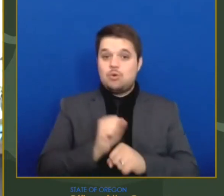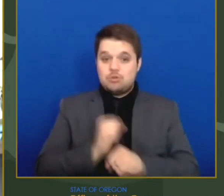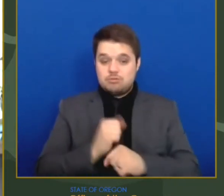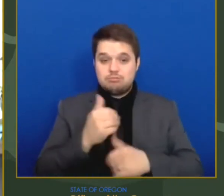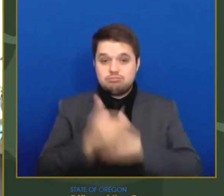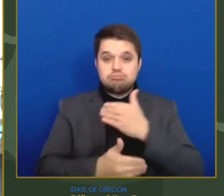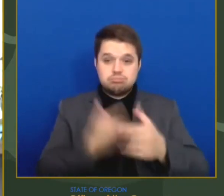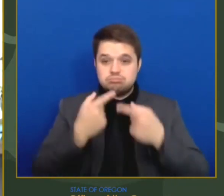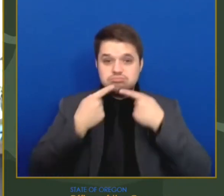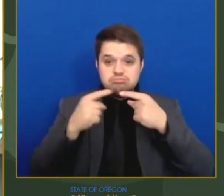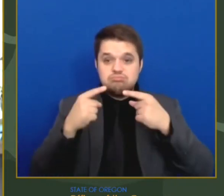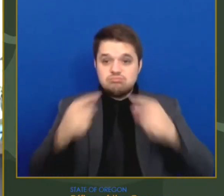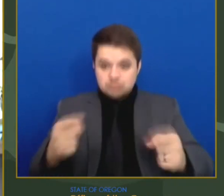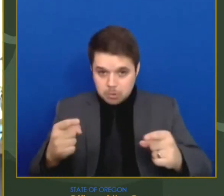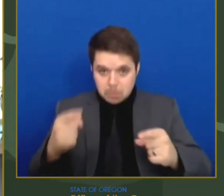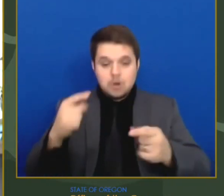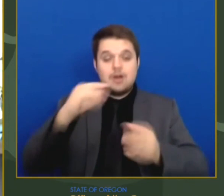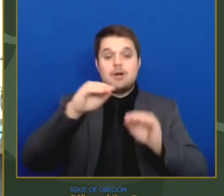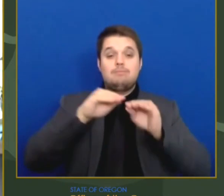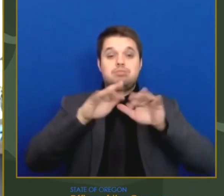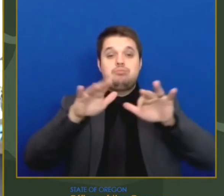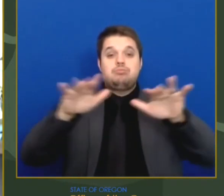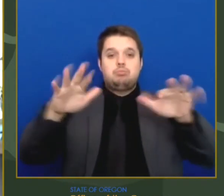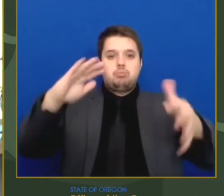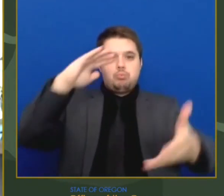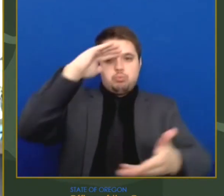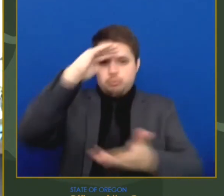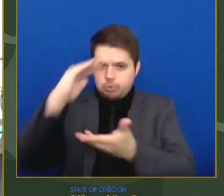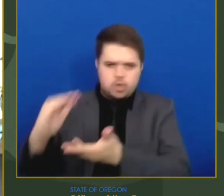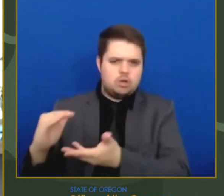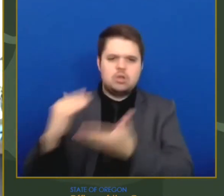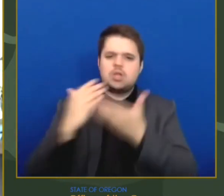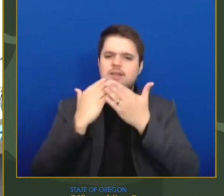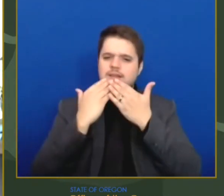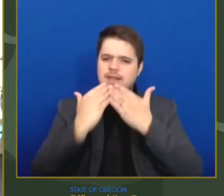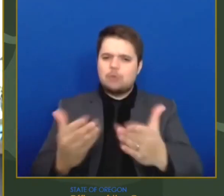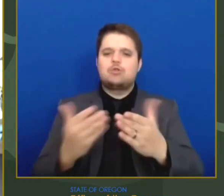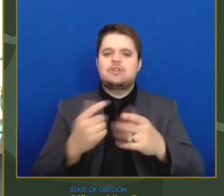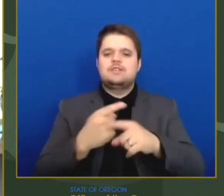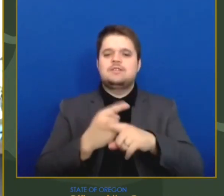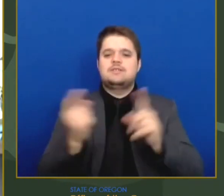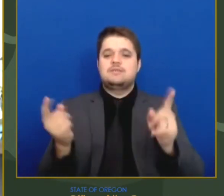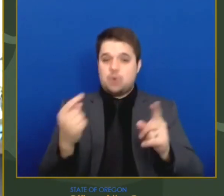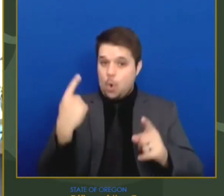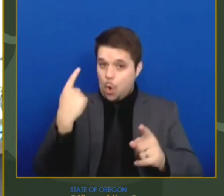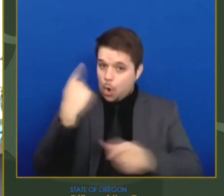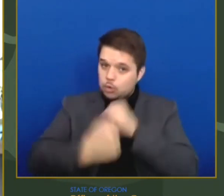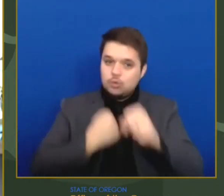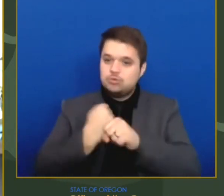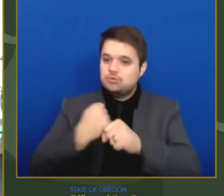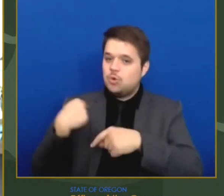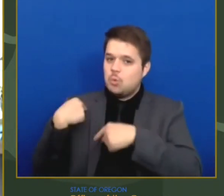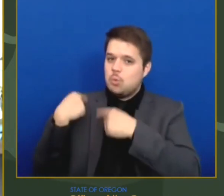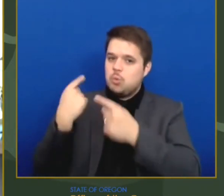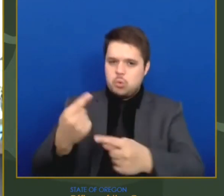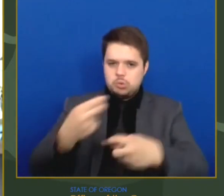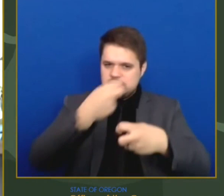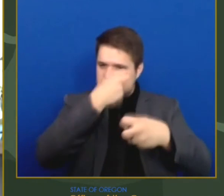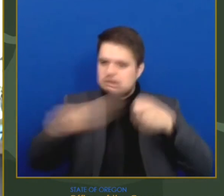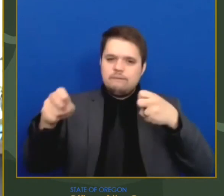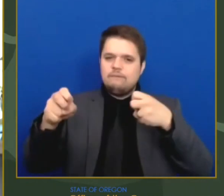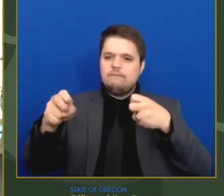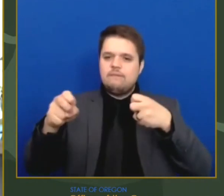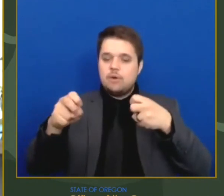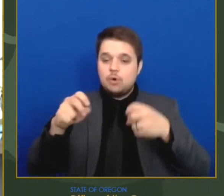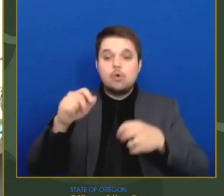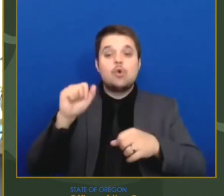state. It's been a difficult year for all of us. But your hard work is paying off. Because of your efforts,